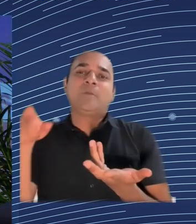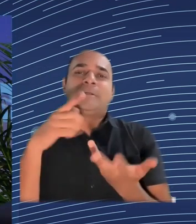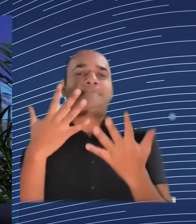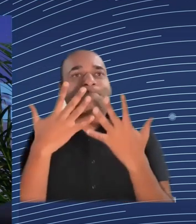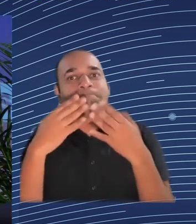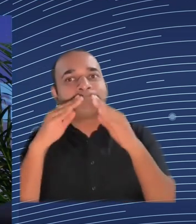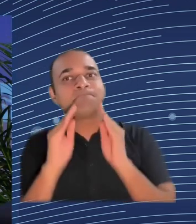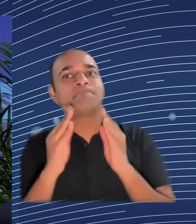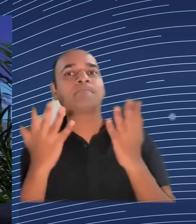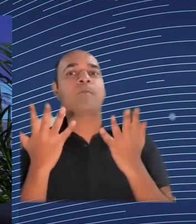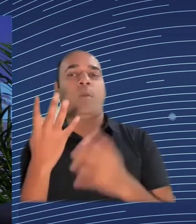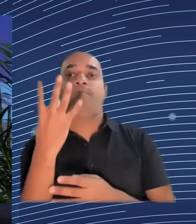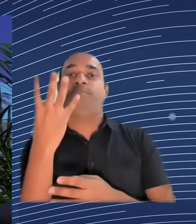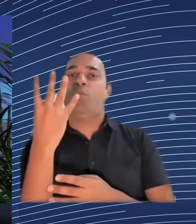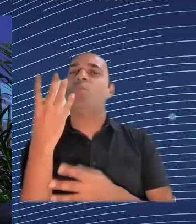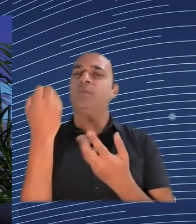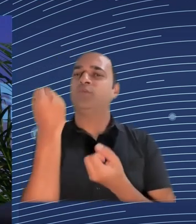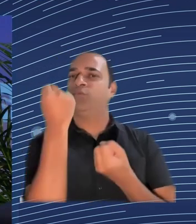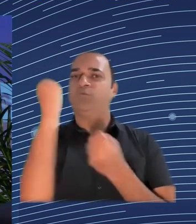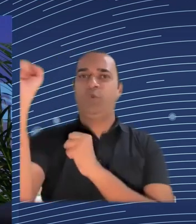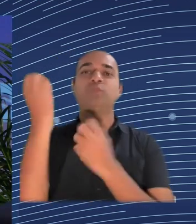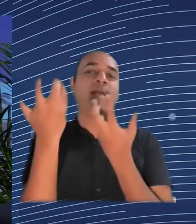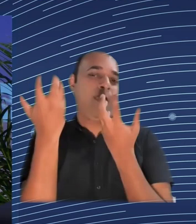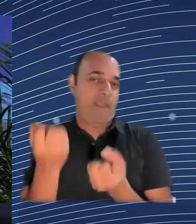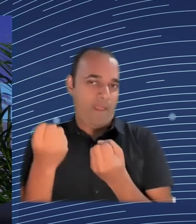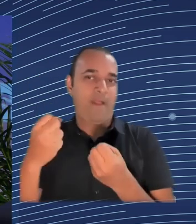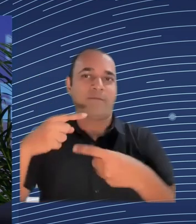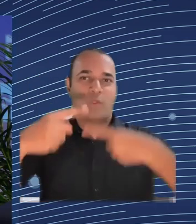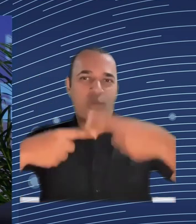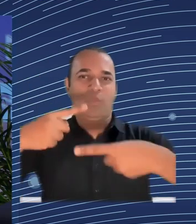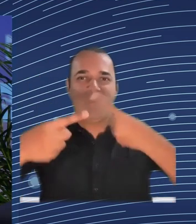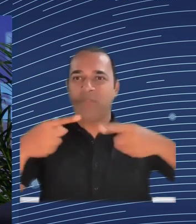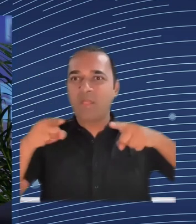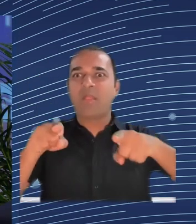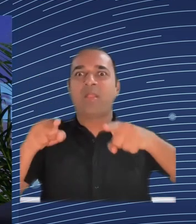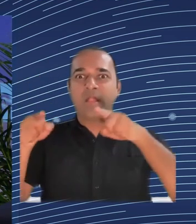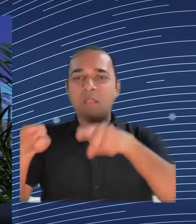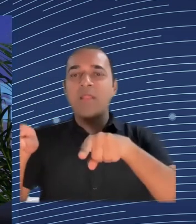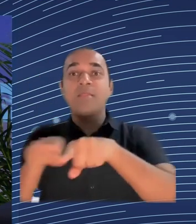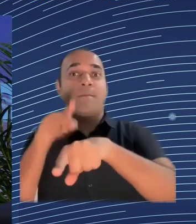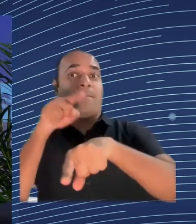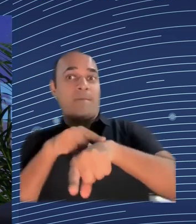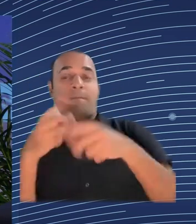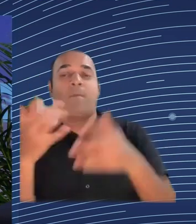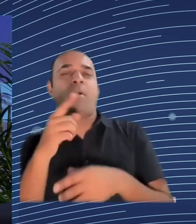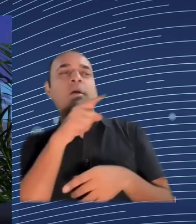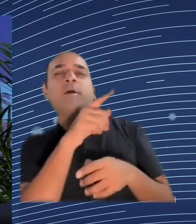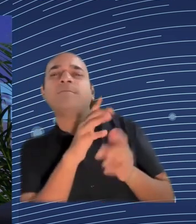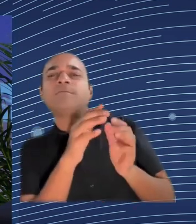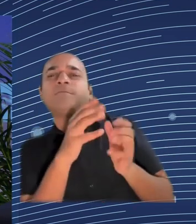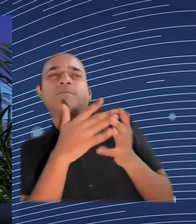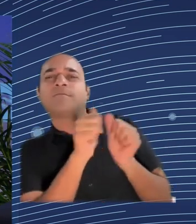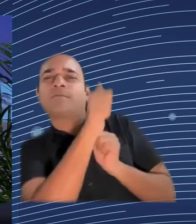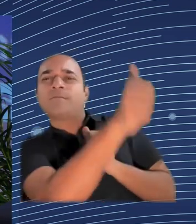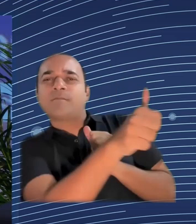and maybe I'm biased here in my experience working with EU funds in Romania, has been, also I'm a political decision maker, has been